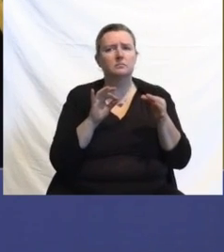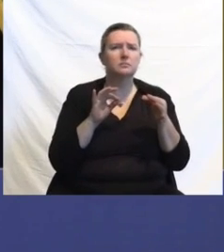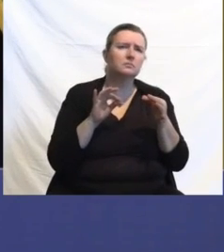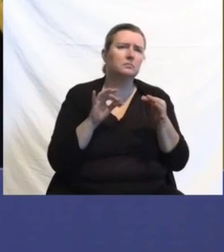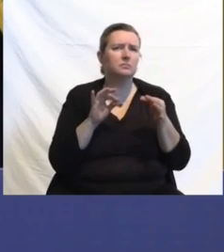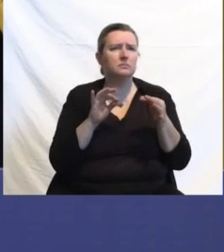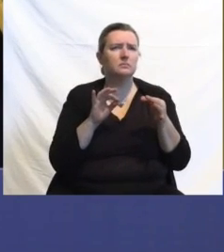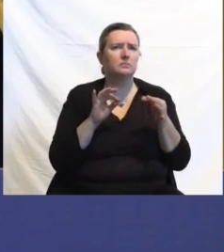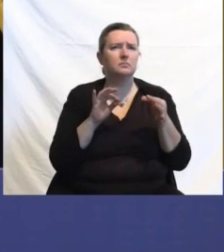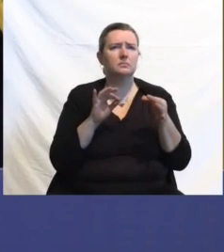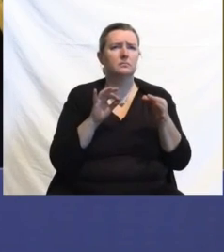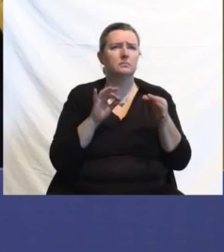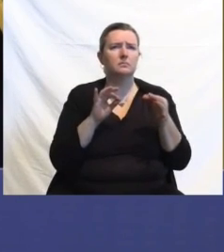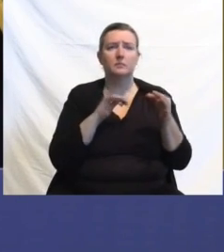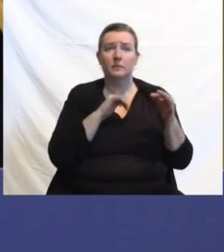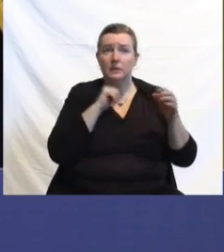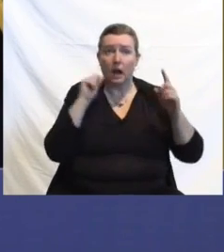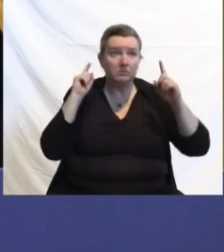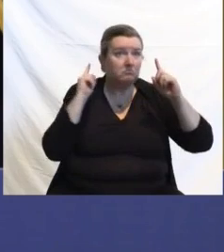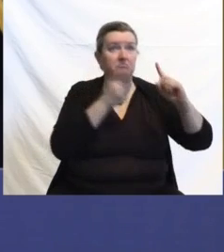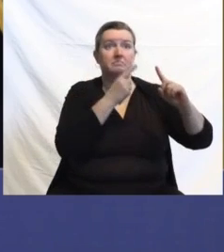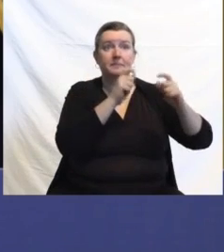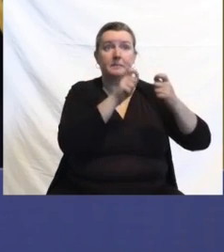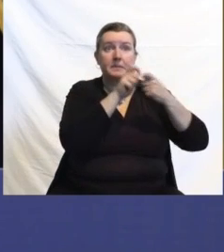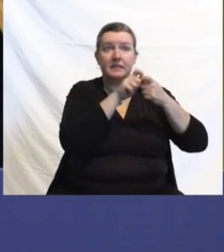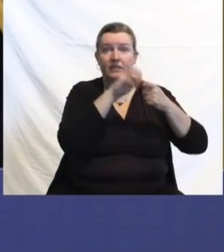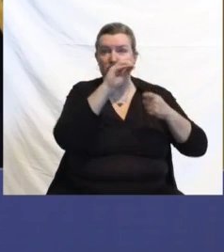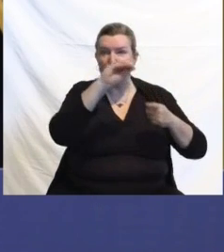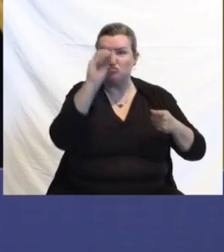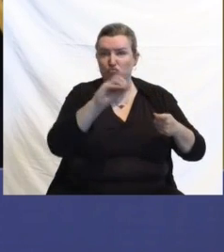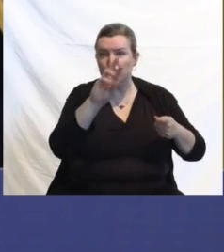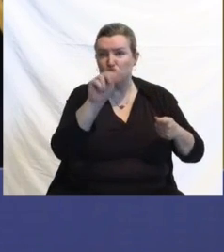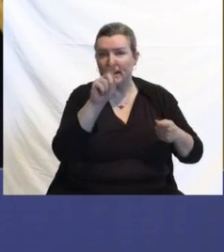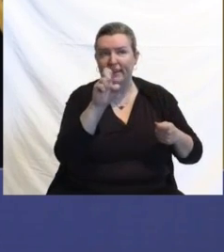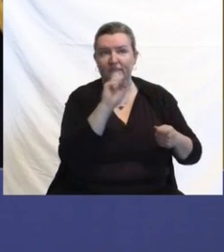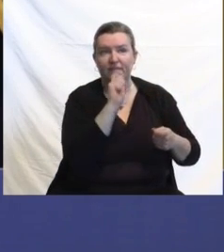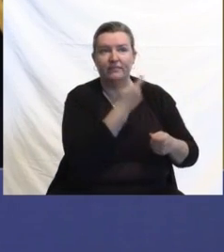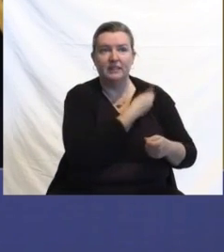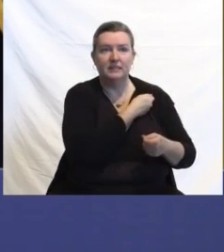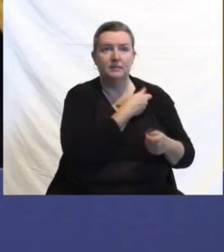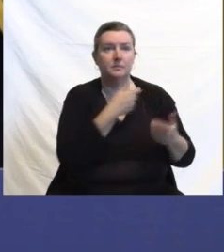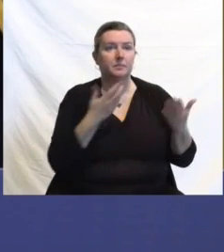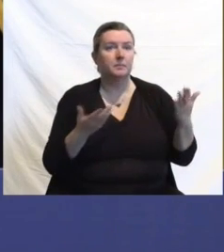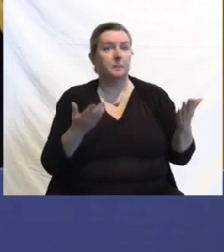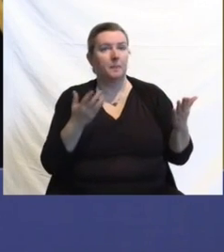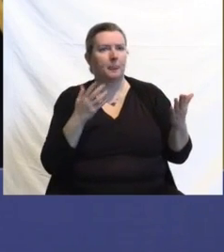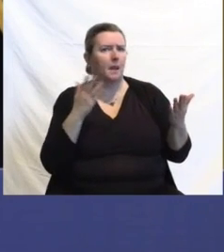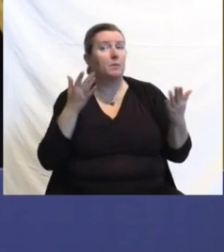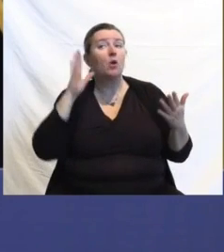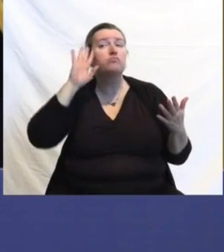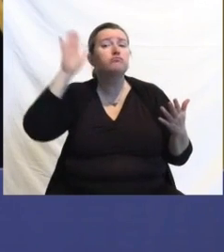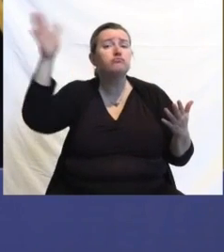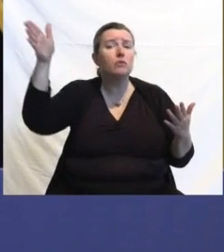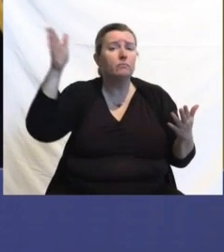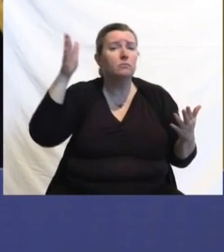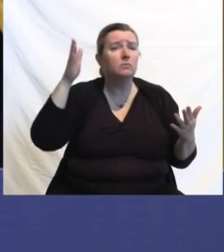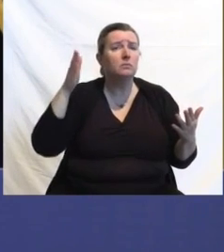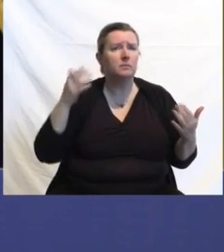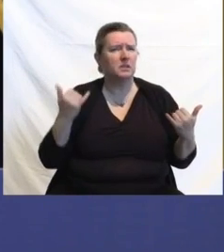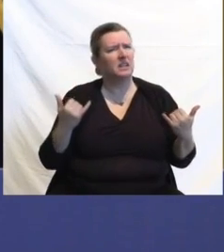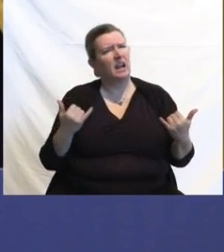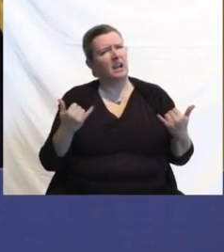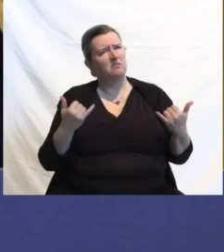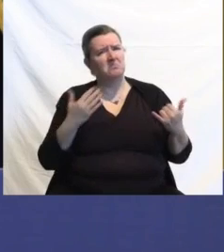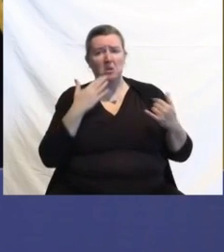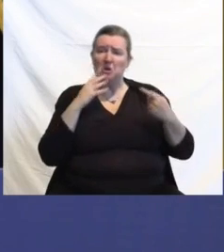particular rate of vaccination, the general point, and we may do that, the general point is well taken and embedded in your